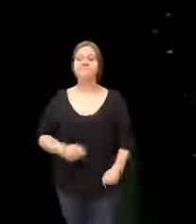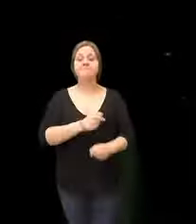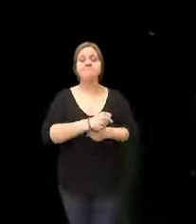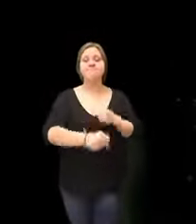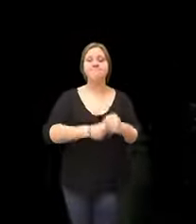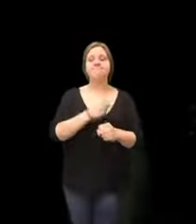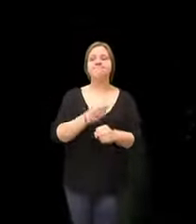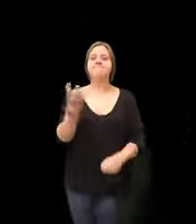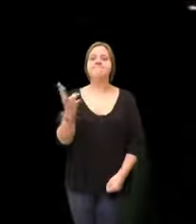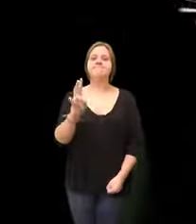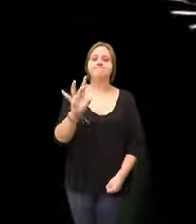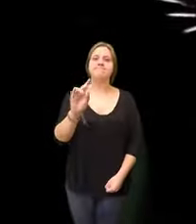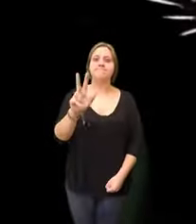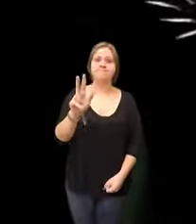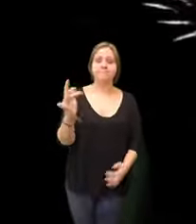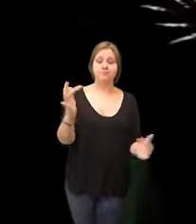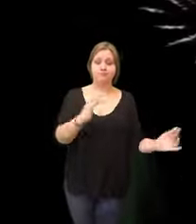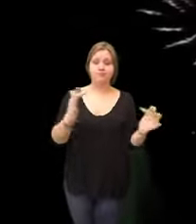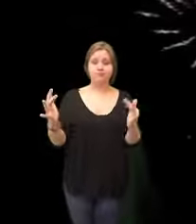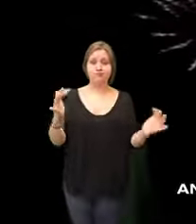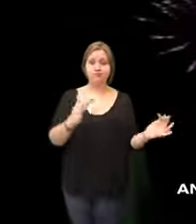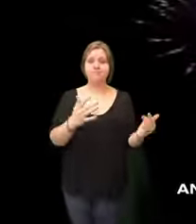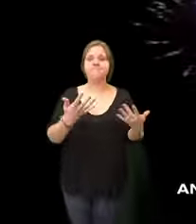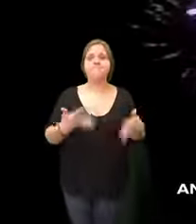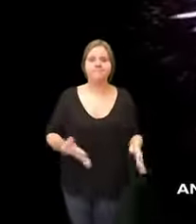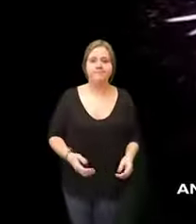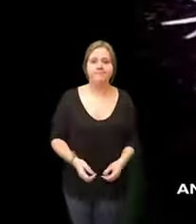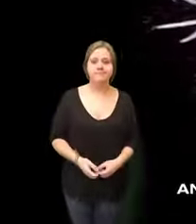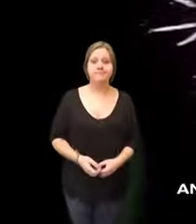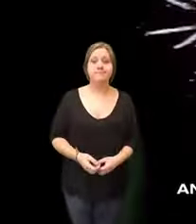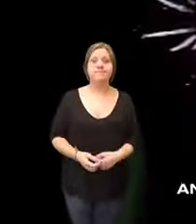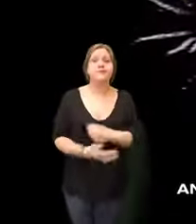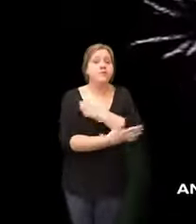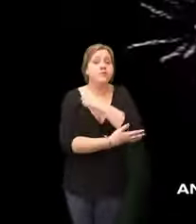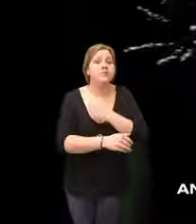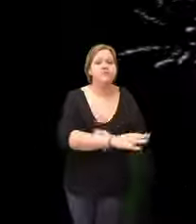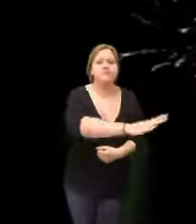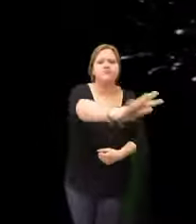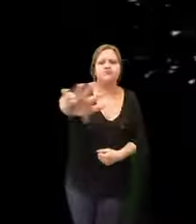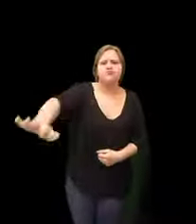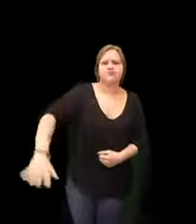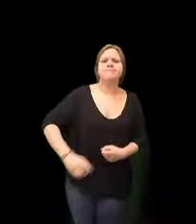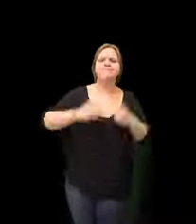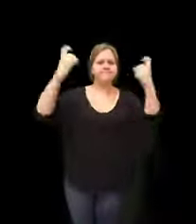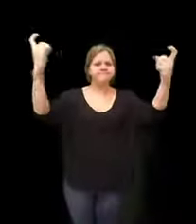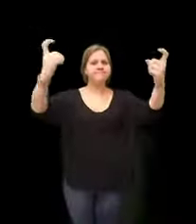1783 the war is over and the entire country celebrates